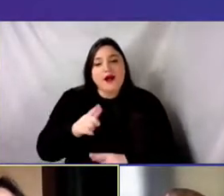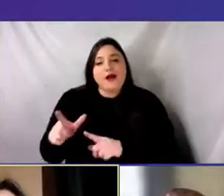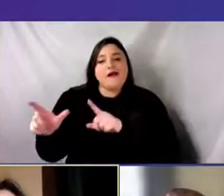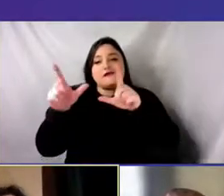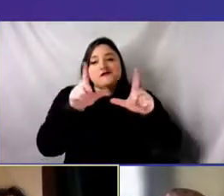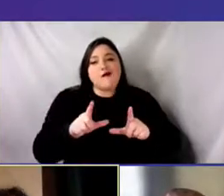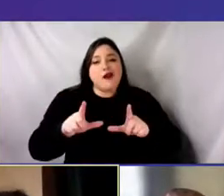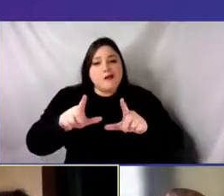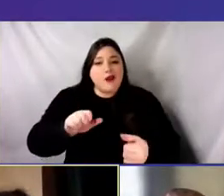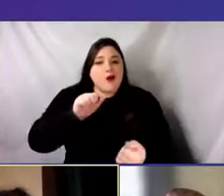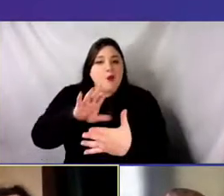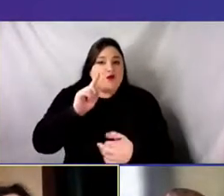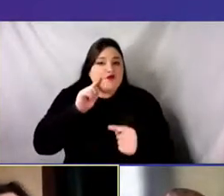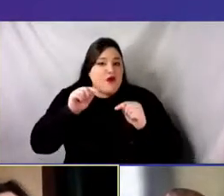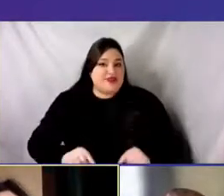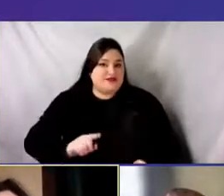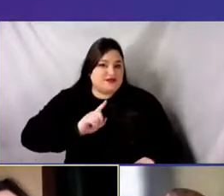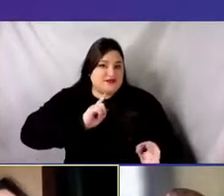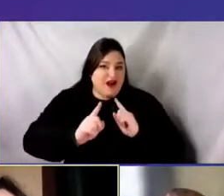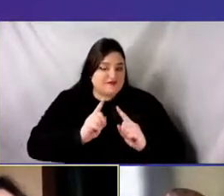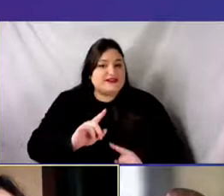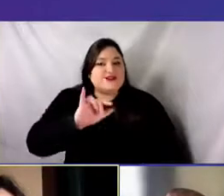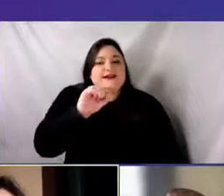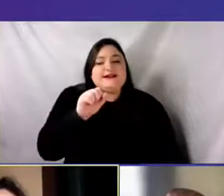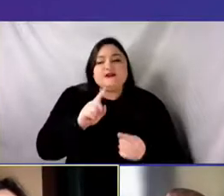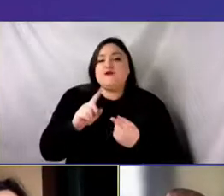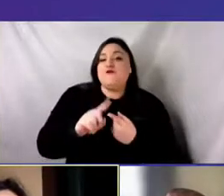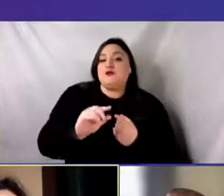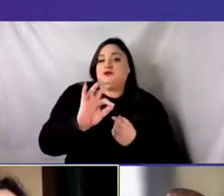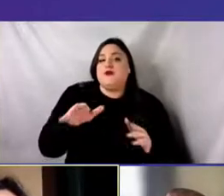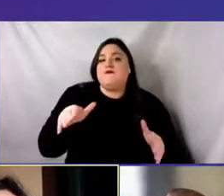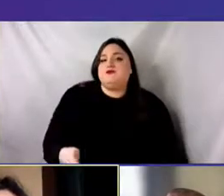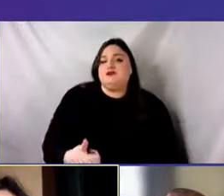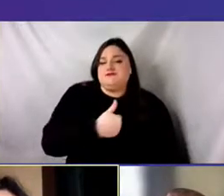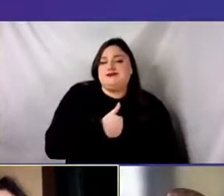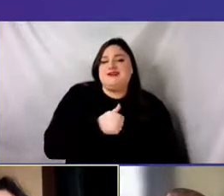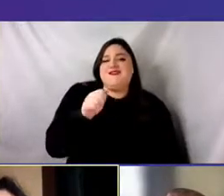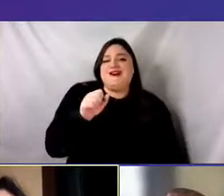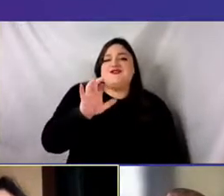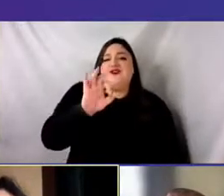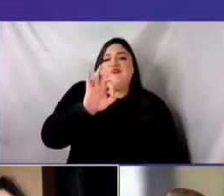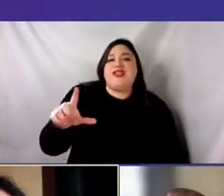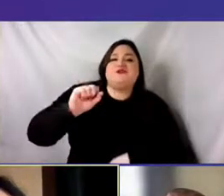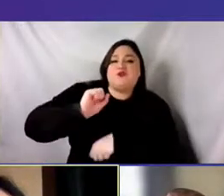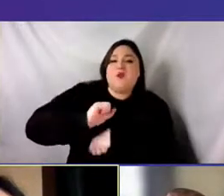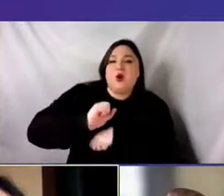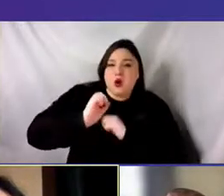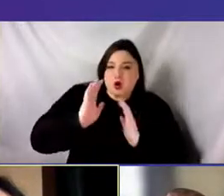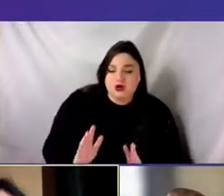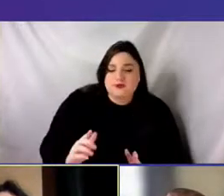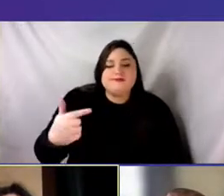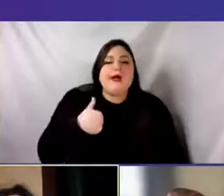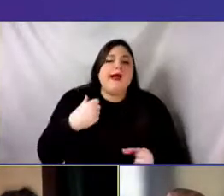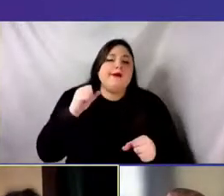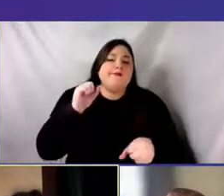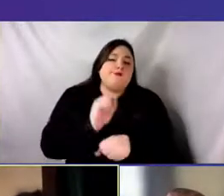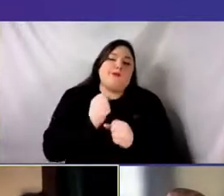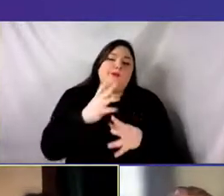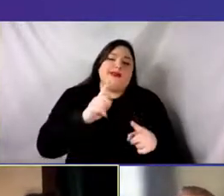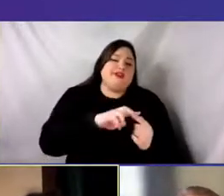as I'll introduce myself as a freelancer. First and foremost, I've worked in the fields in many different capacities.